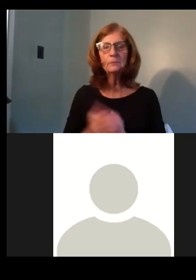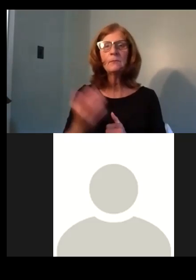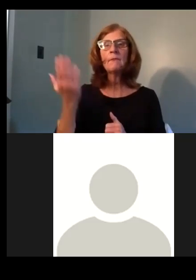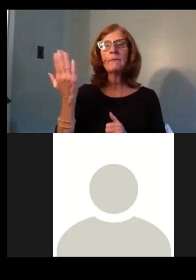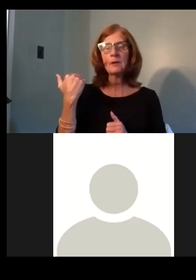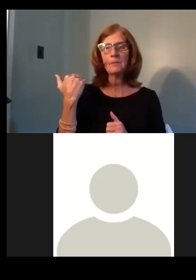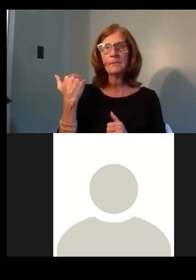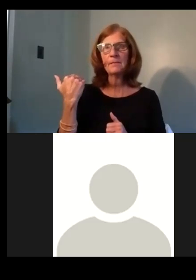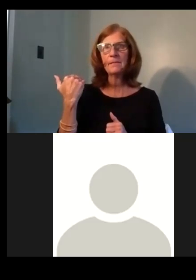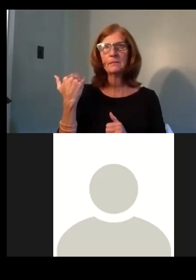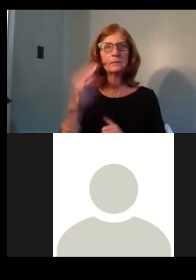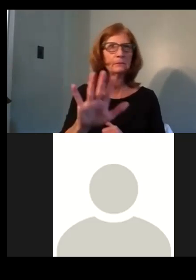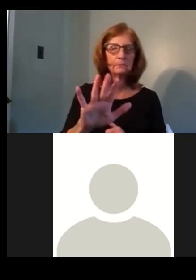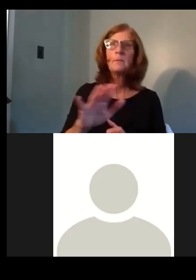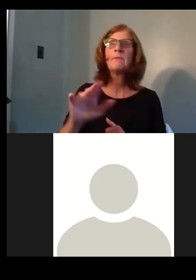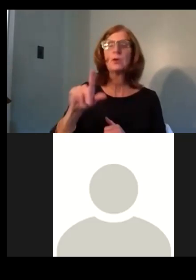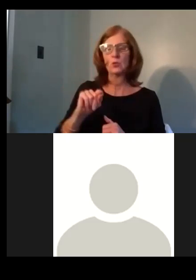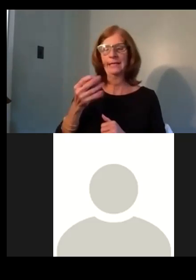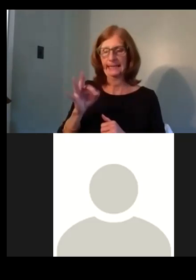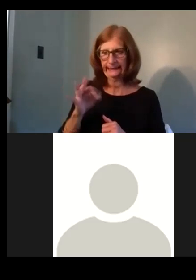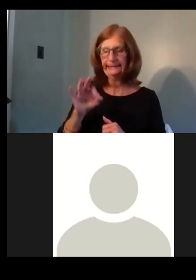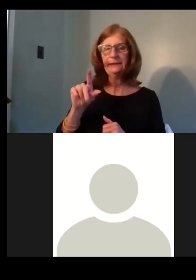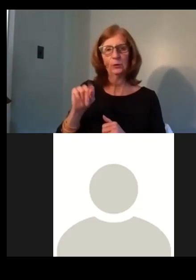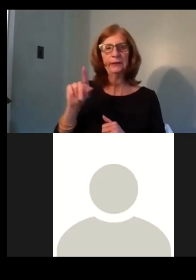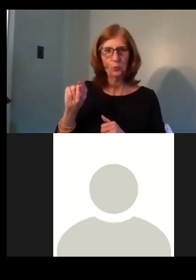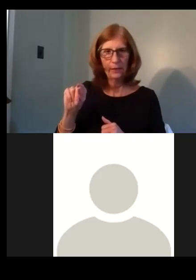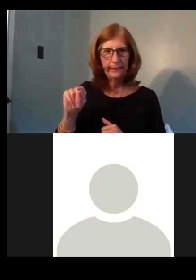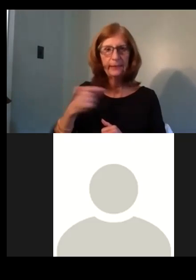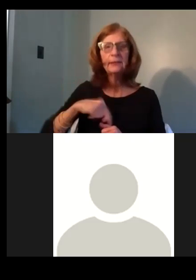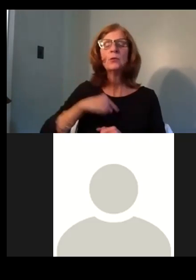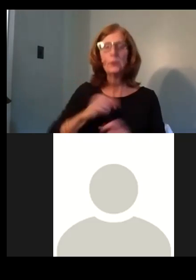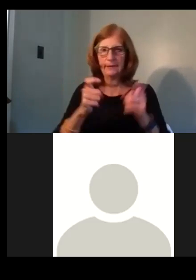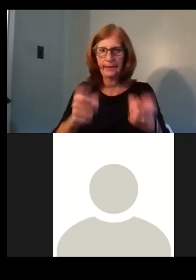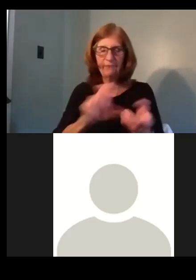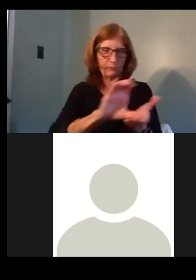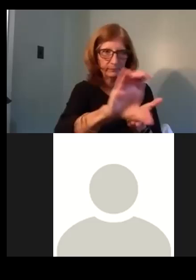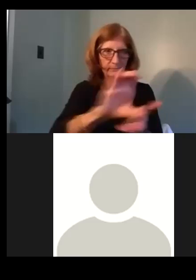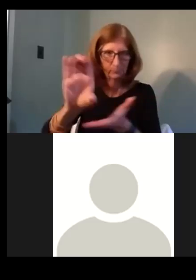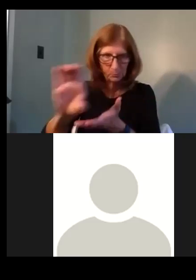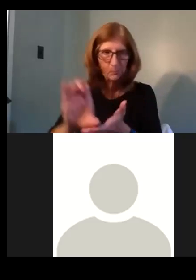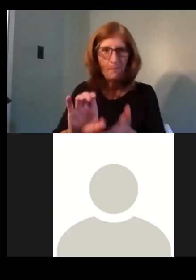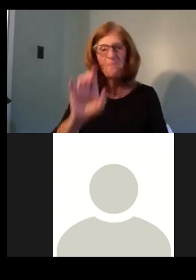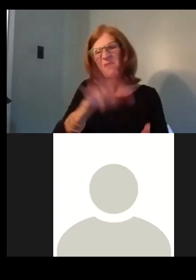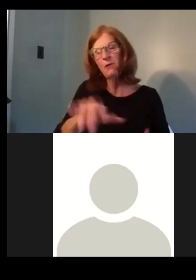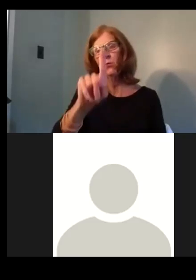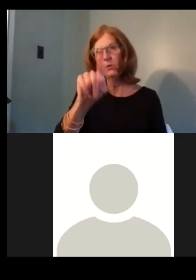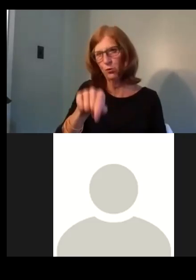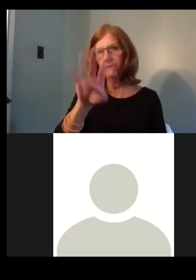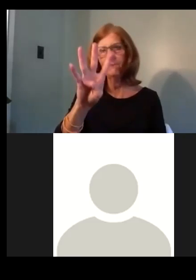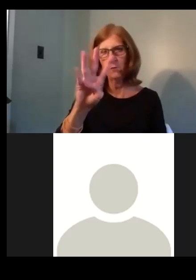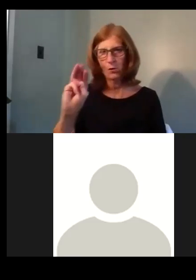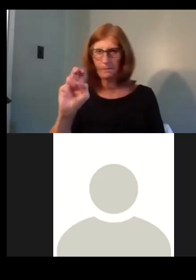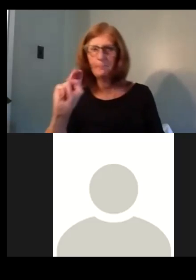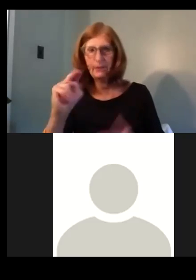uh, sorry, 2019 and 2020, uh, awarded about $1.4 million in,